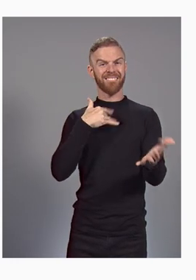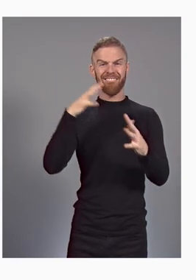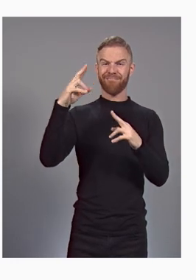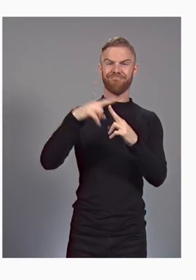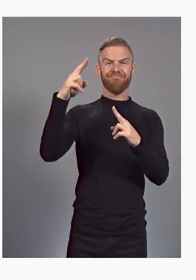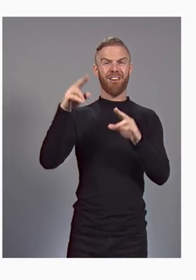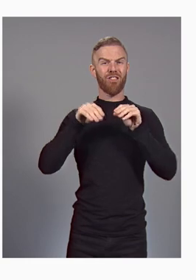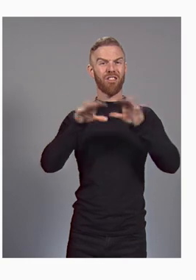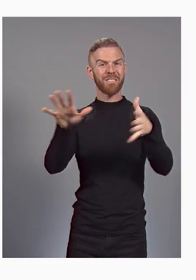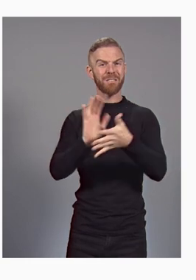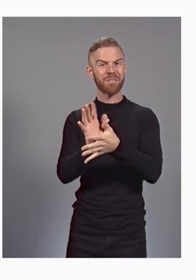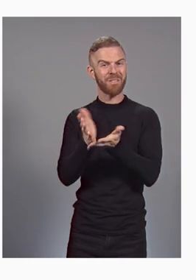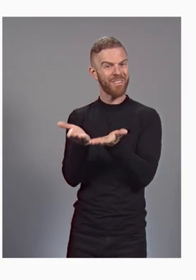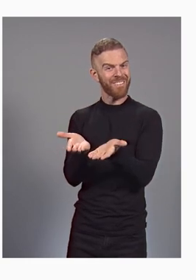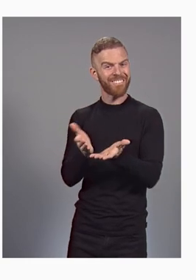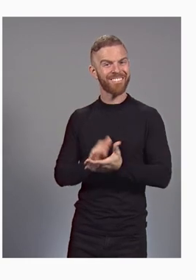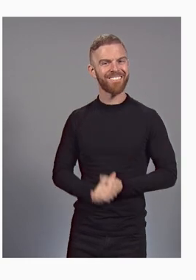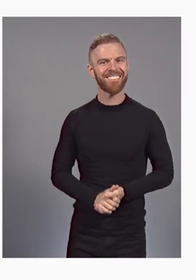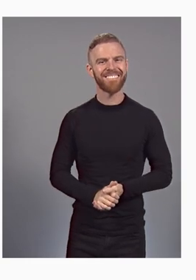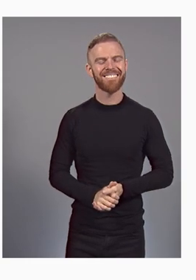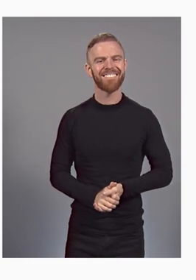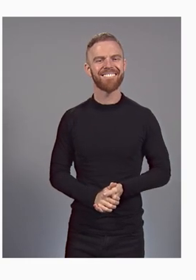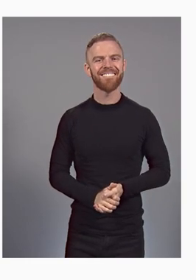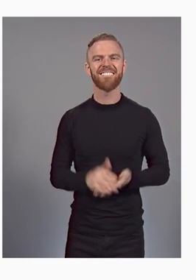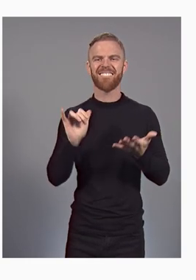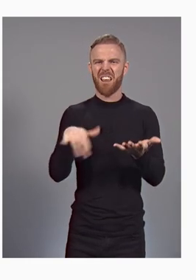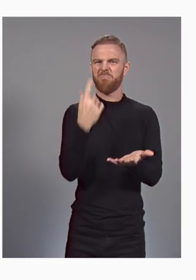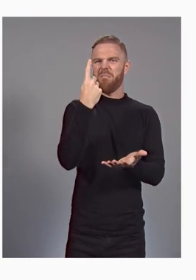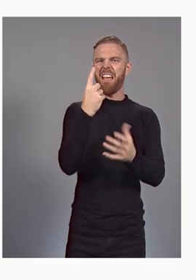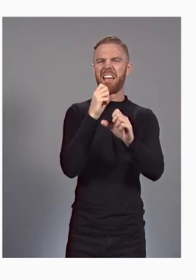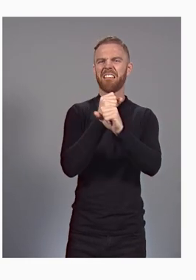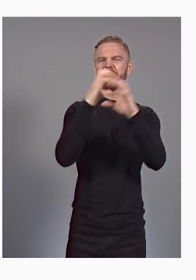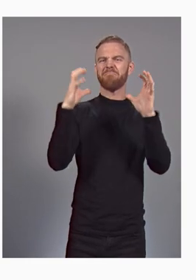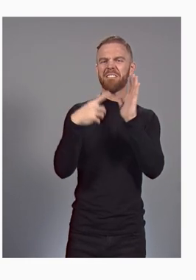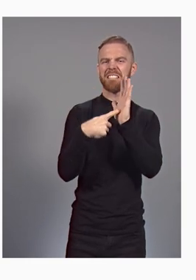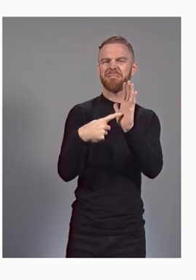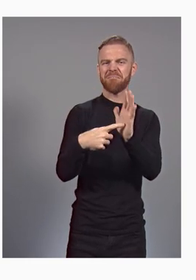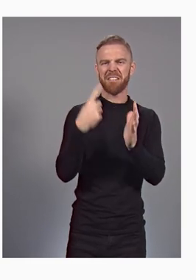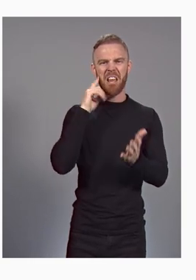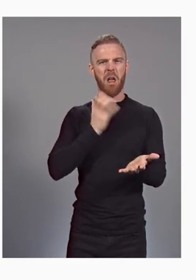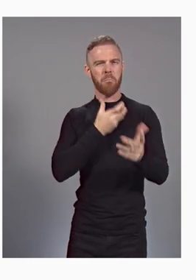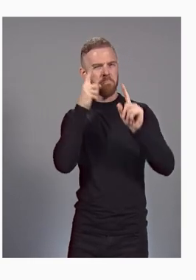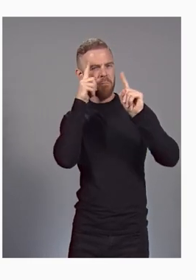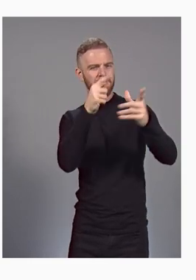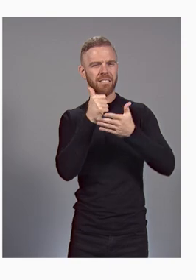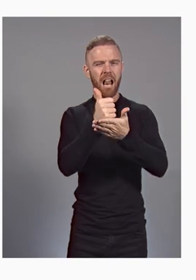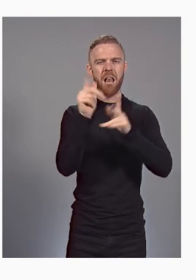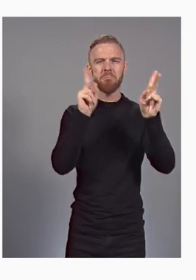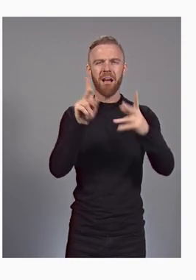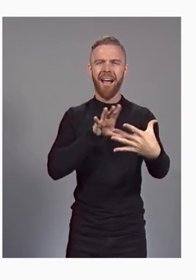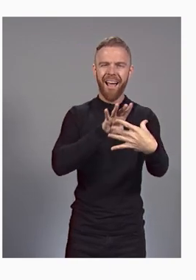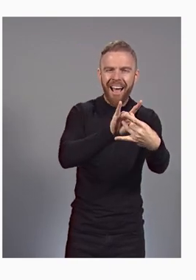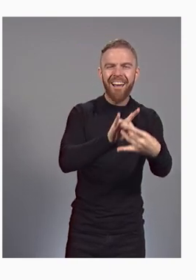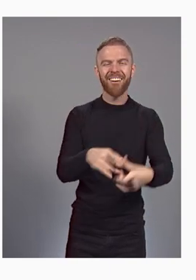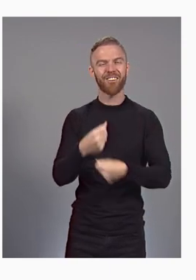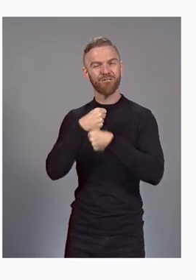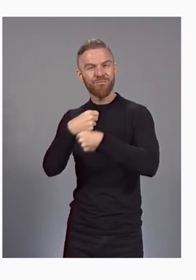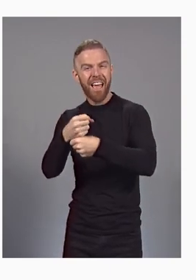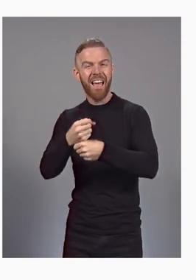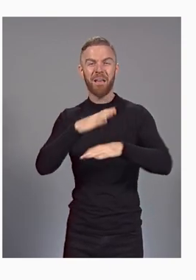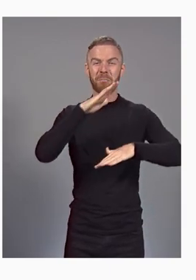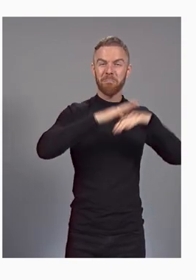launch video. This is just one scenario in our mission to help people connect,